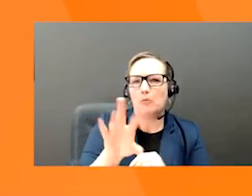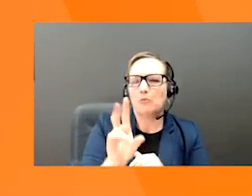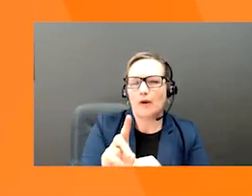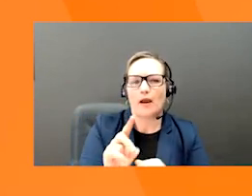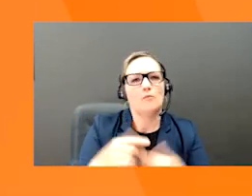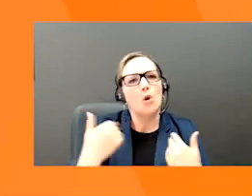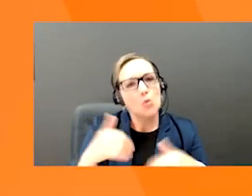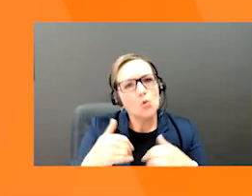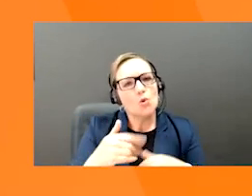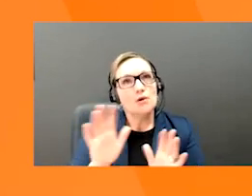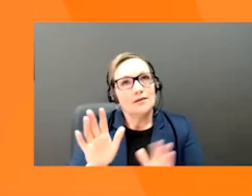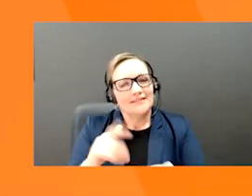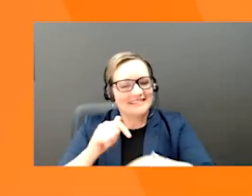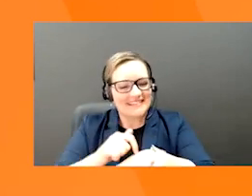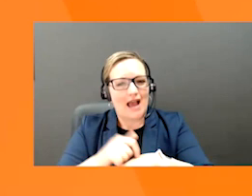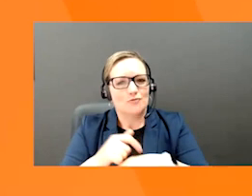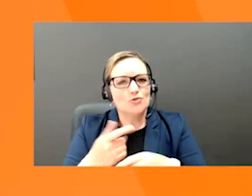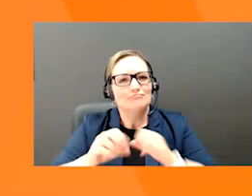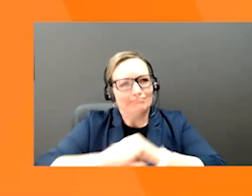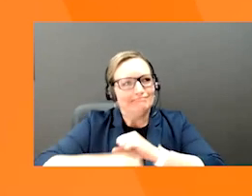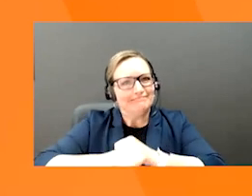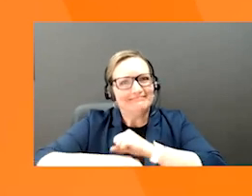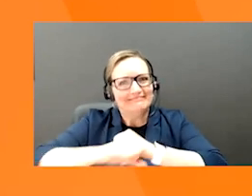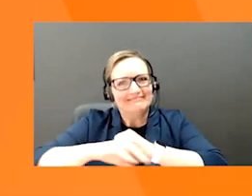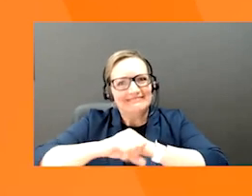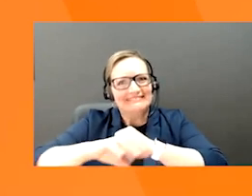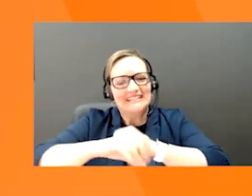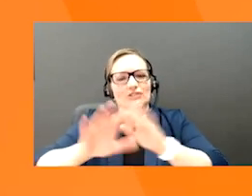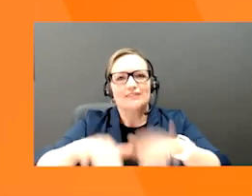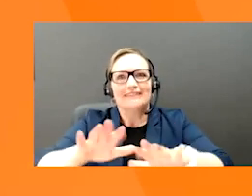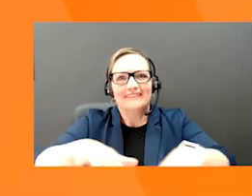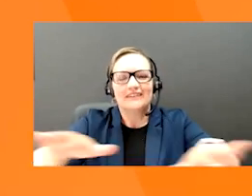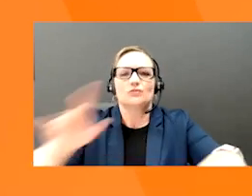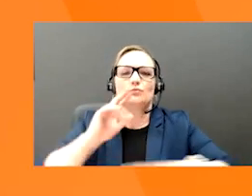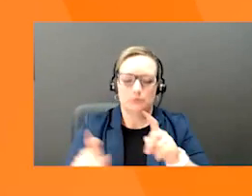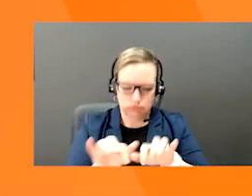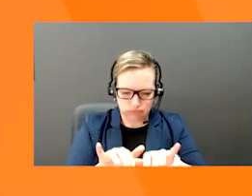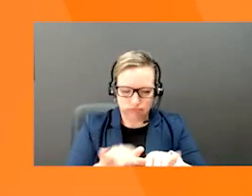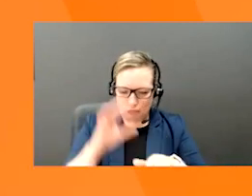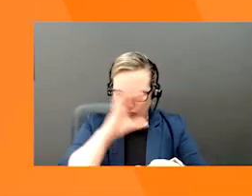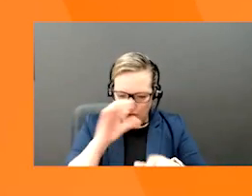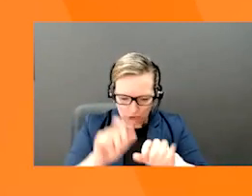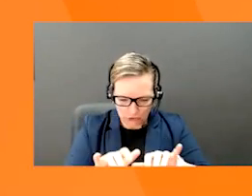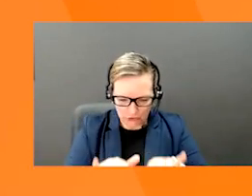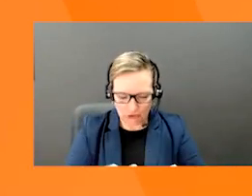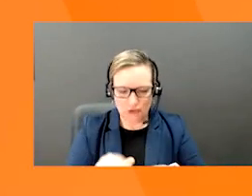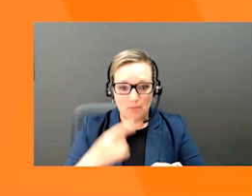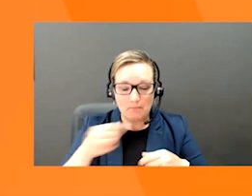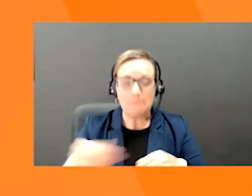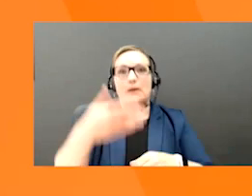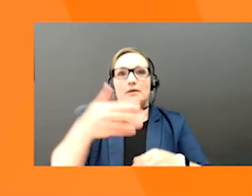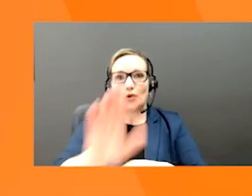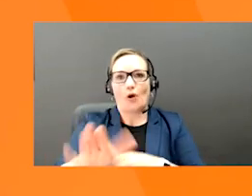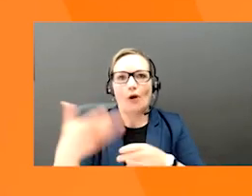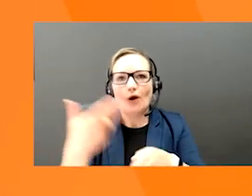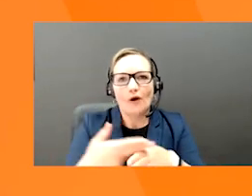required to build that traffic. It can be difficult to get your products and search results, and it does take cost time and money to